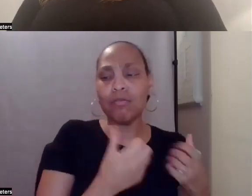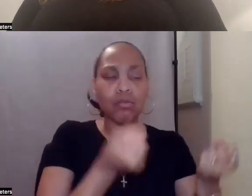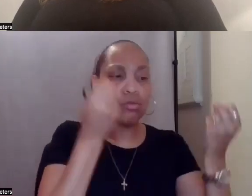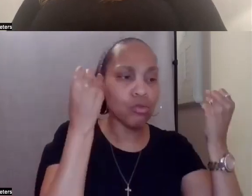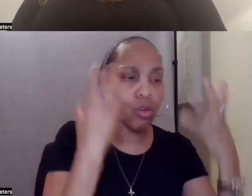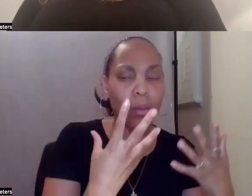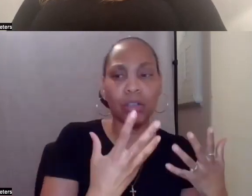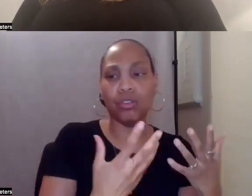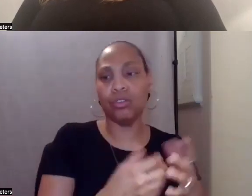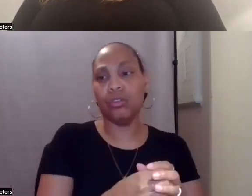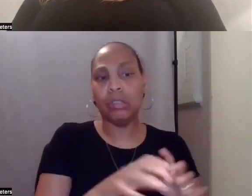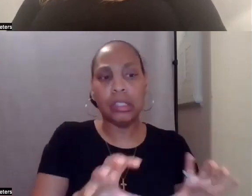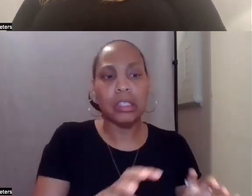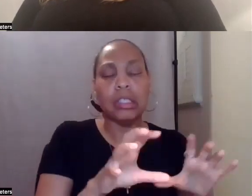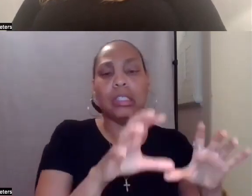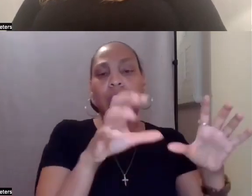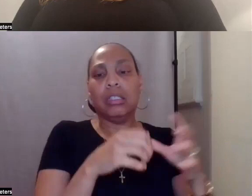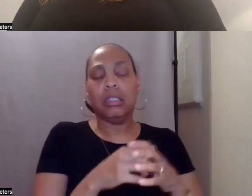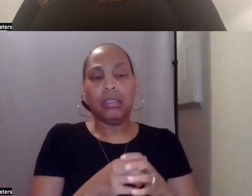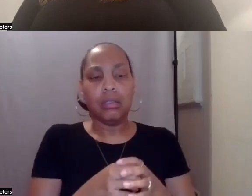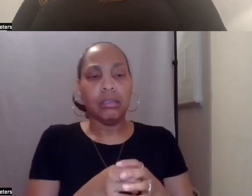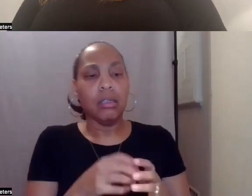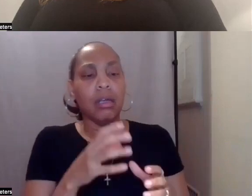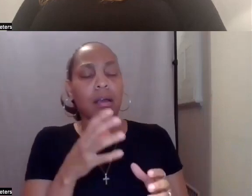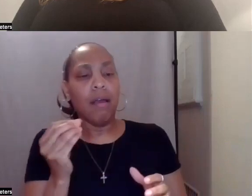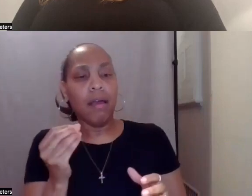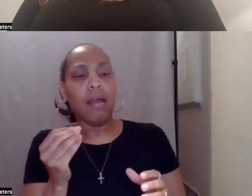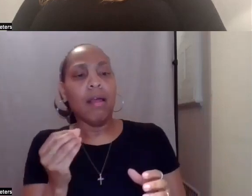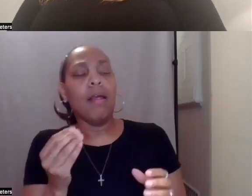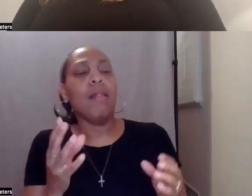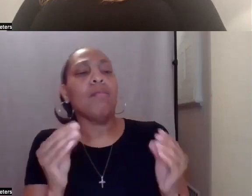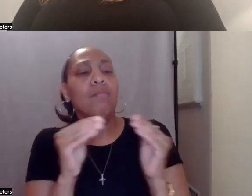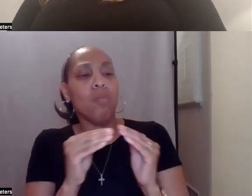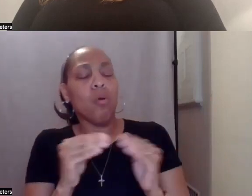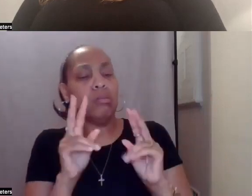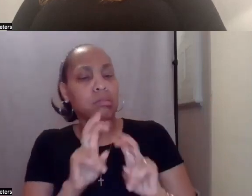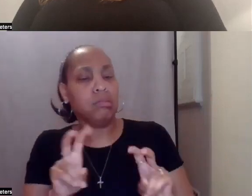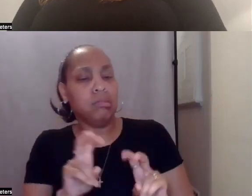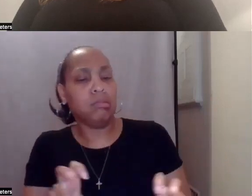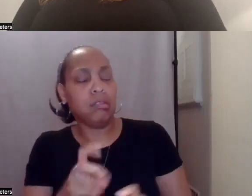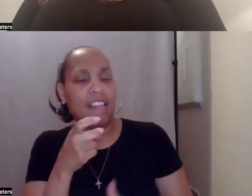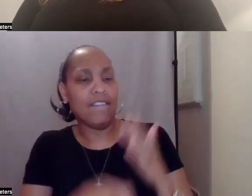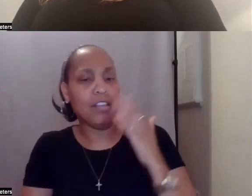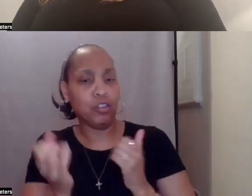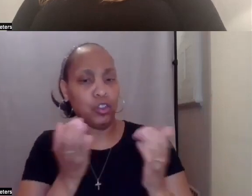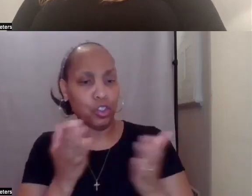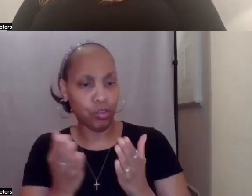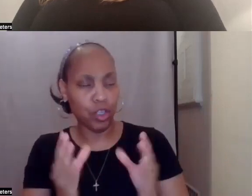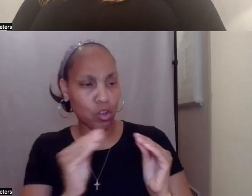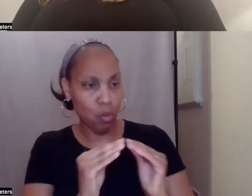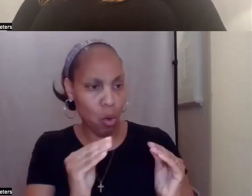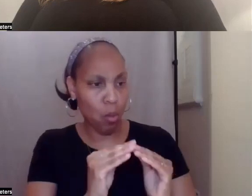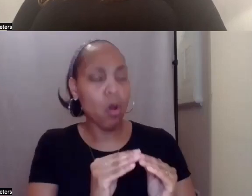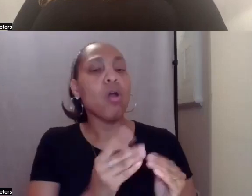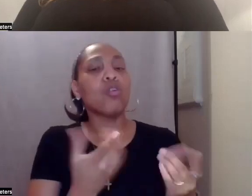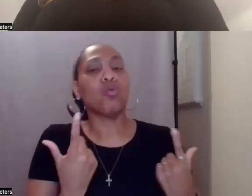feels very much like, you know, as we get deeper into the fee for service, it's more and more. And so we're able to take some of that off